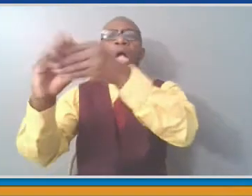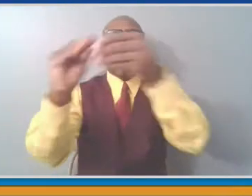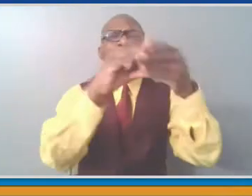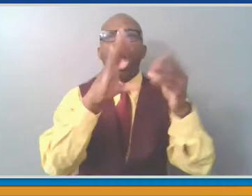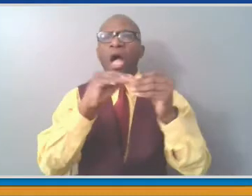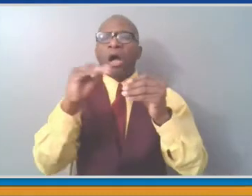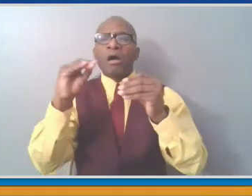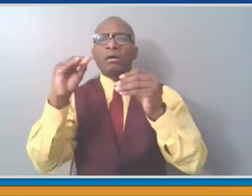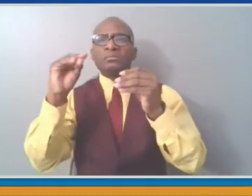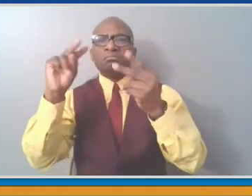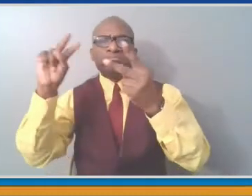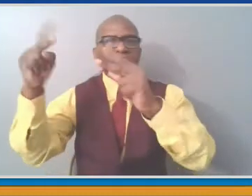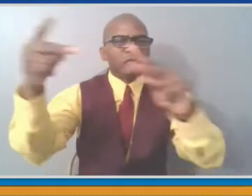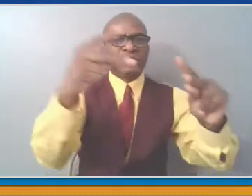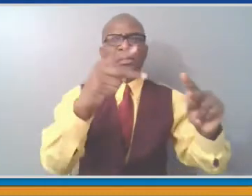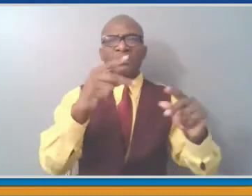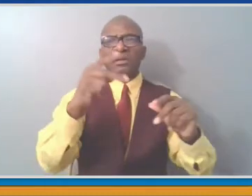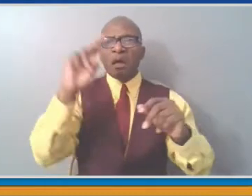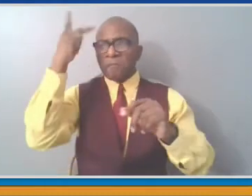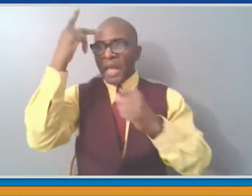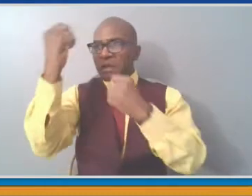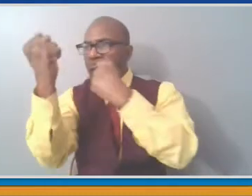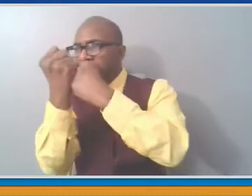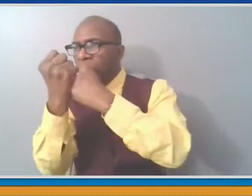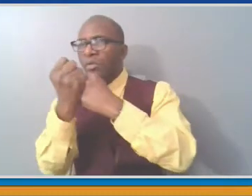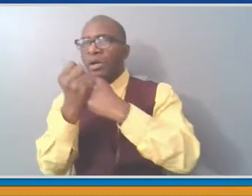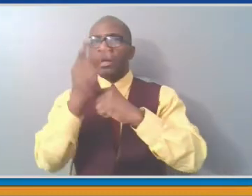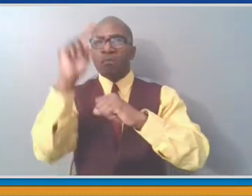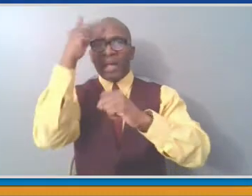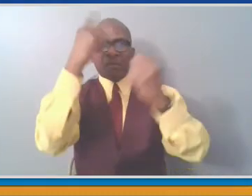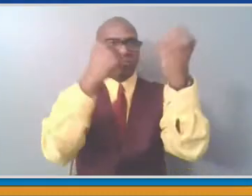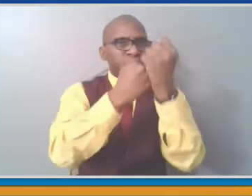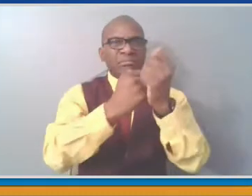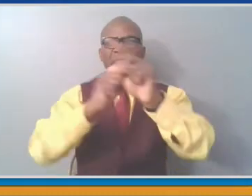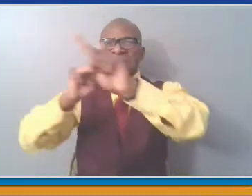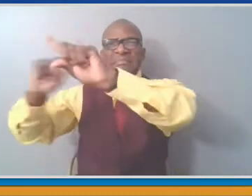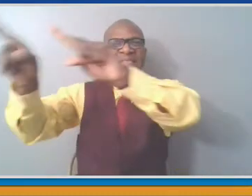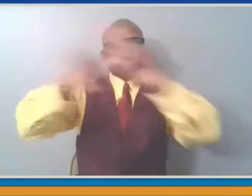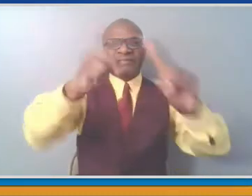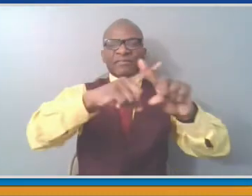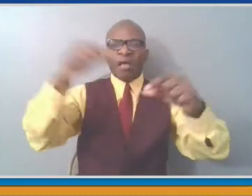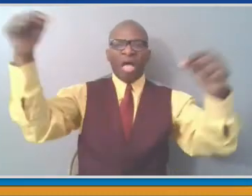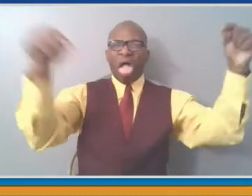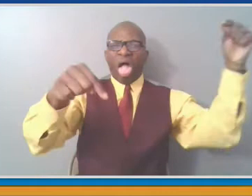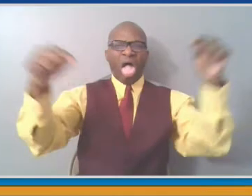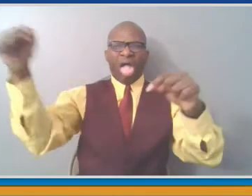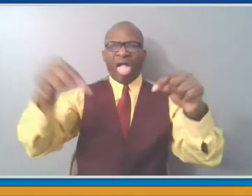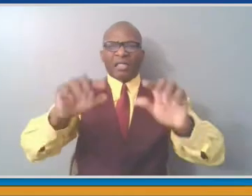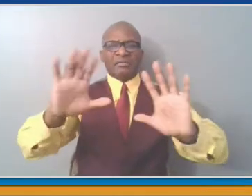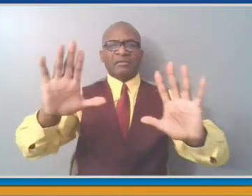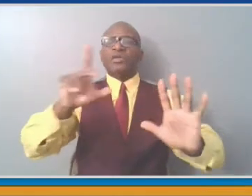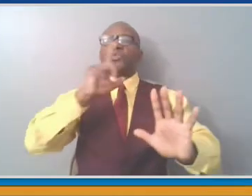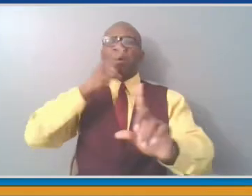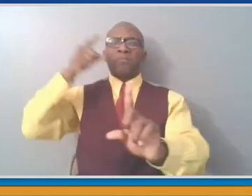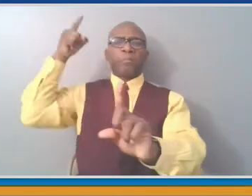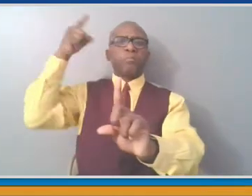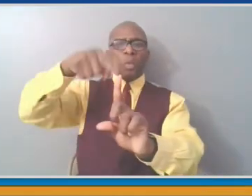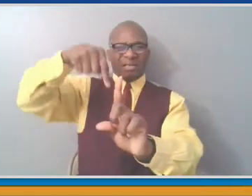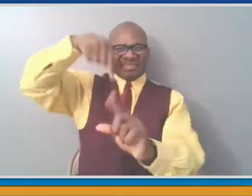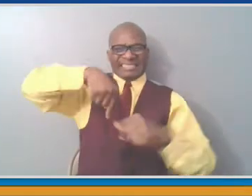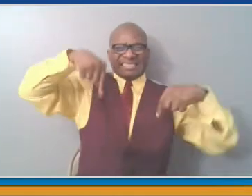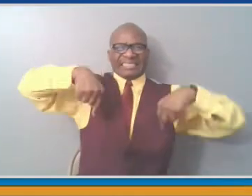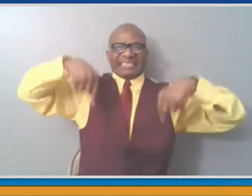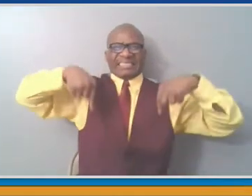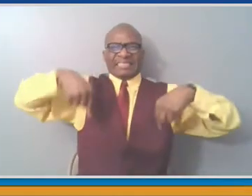is the case, but for the purpose of this conversation, we should simply accept it as a fact. And so my appeal to those who are uncertain